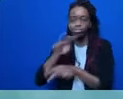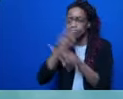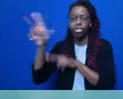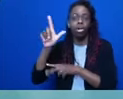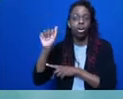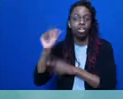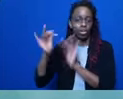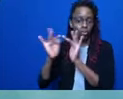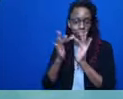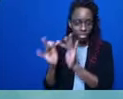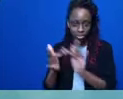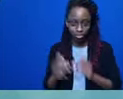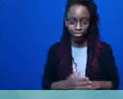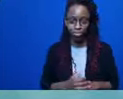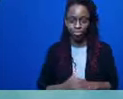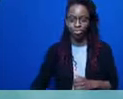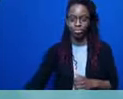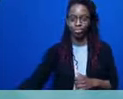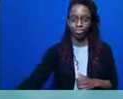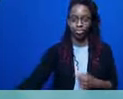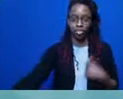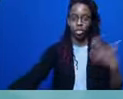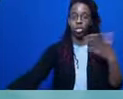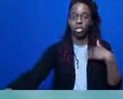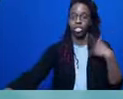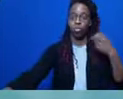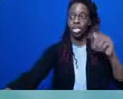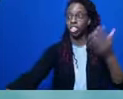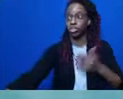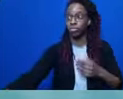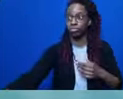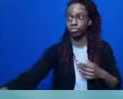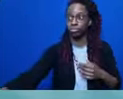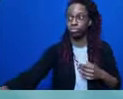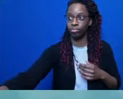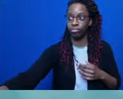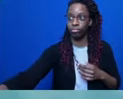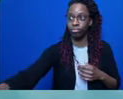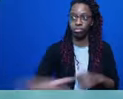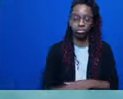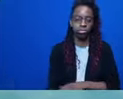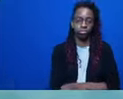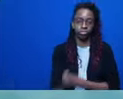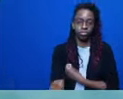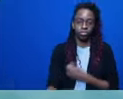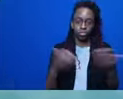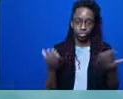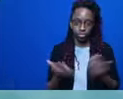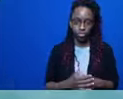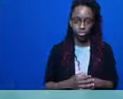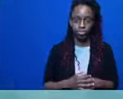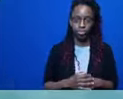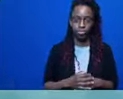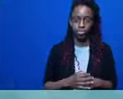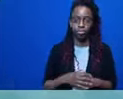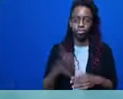does great job. Tynetta is here today, tonight, and we'll be supporting the chat through the session and also allowing